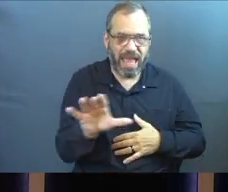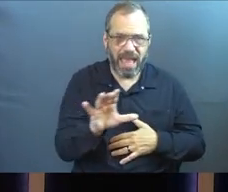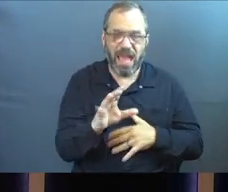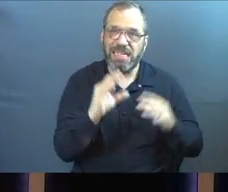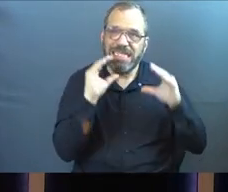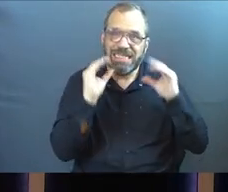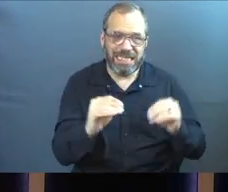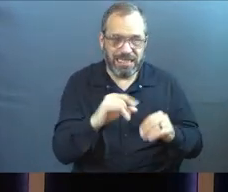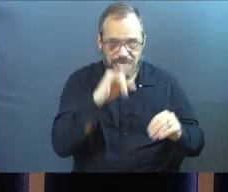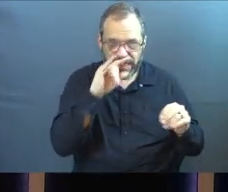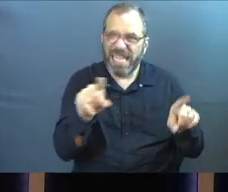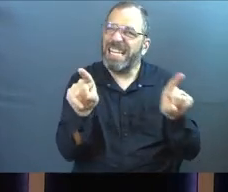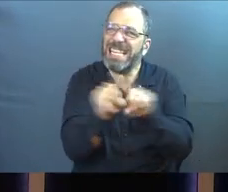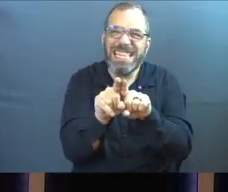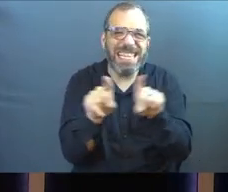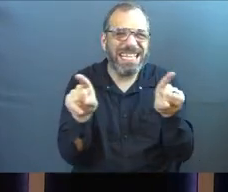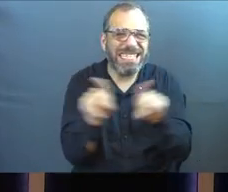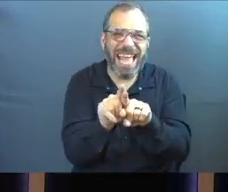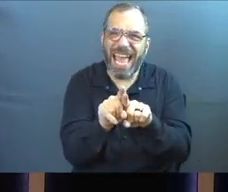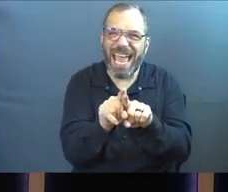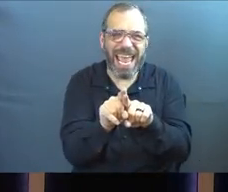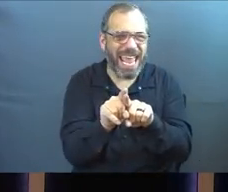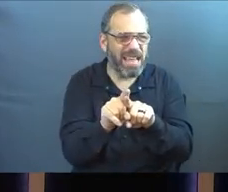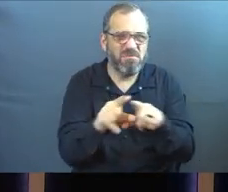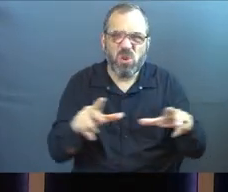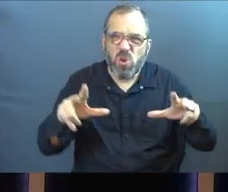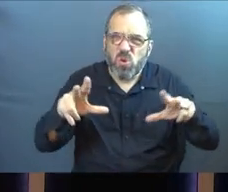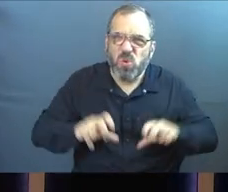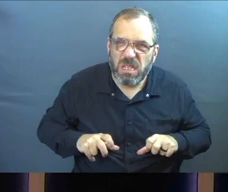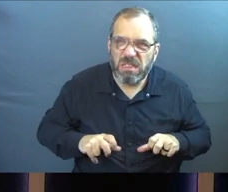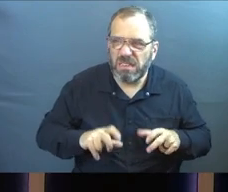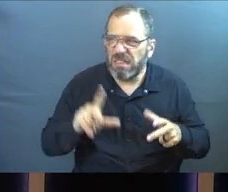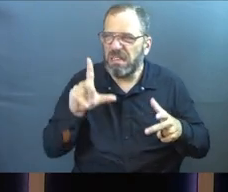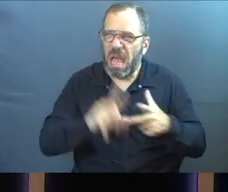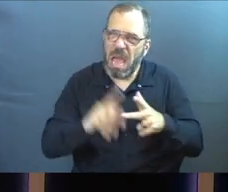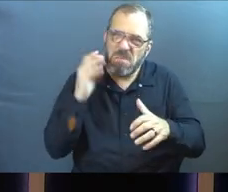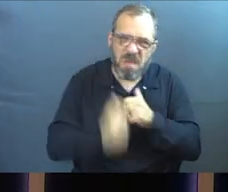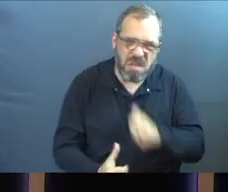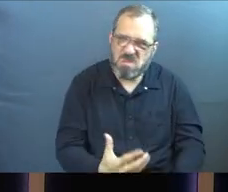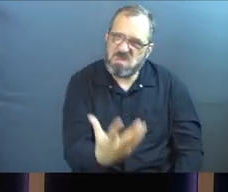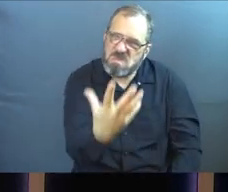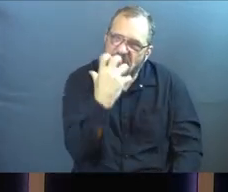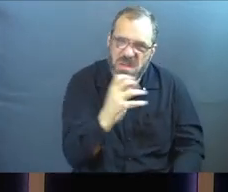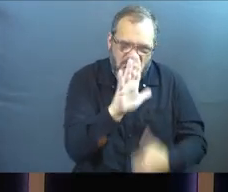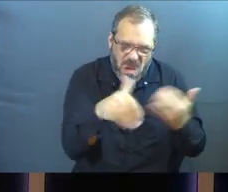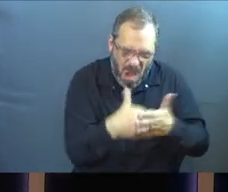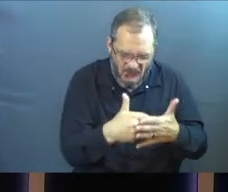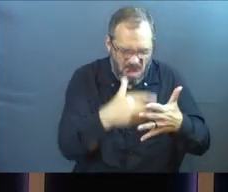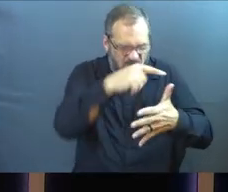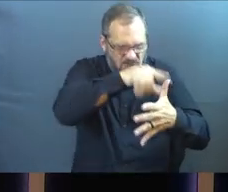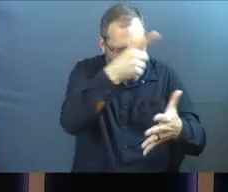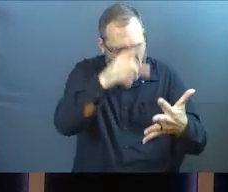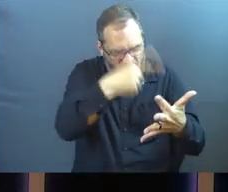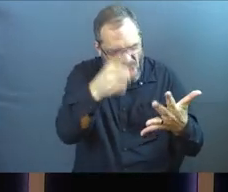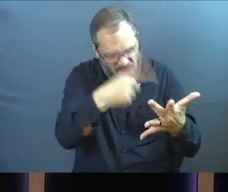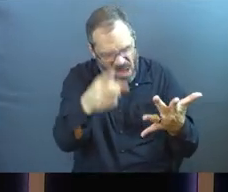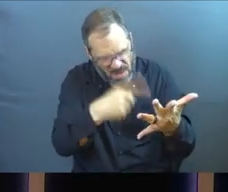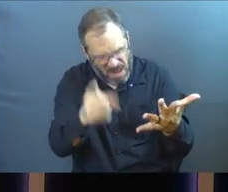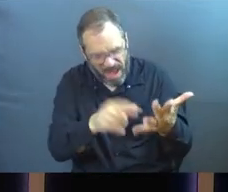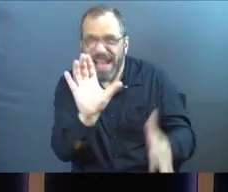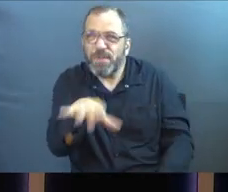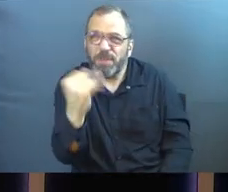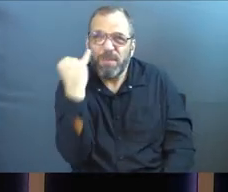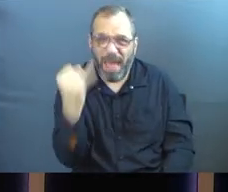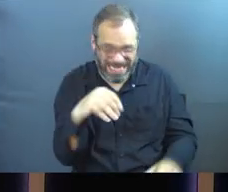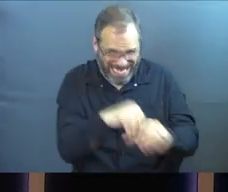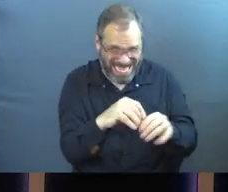teaching their kids the same kind of greed and cruelty and anger and on and on and on it goes. Imagine